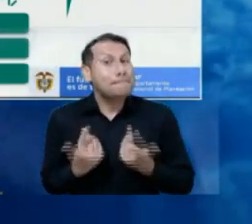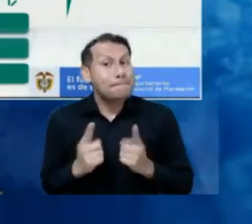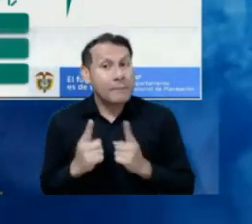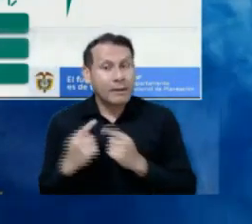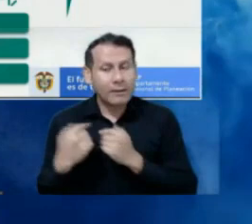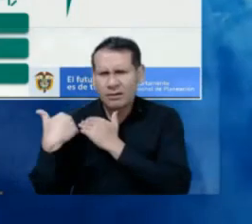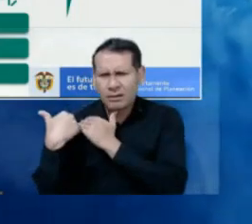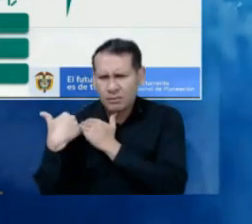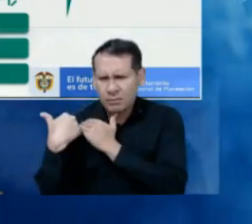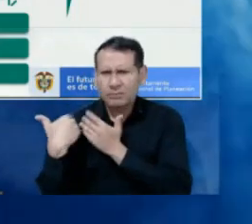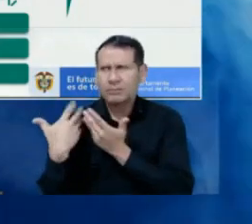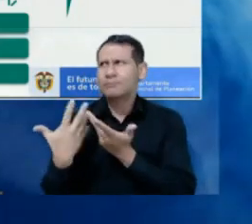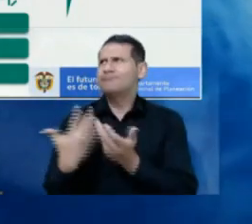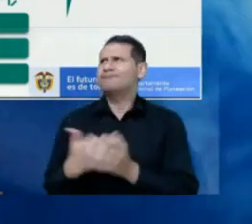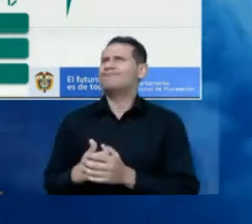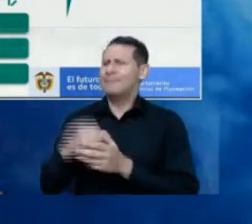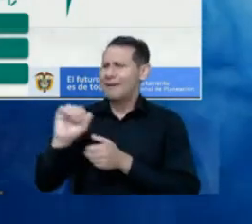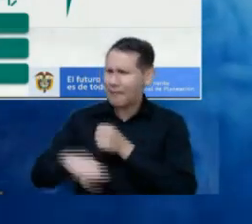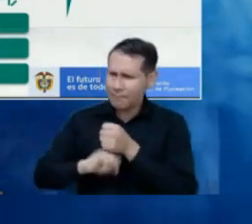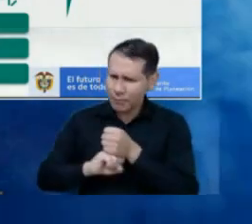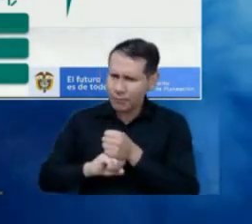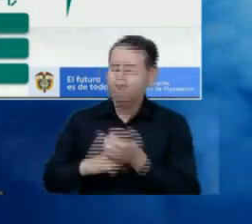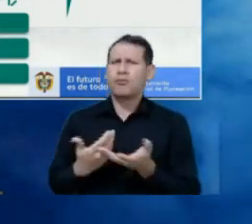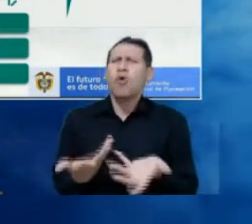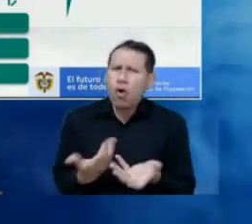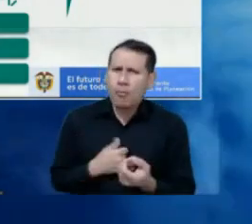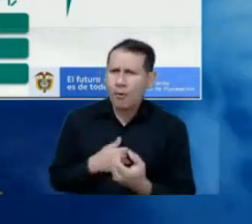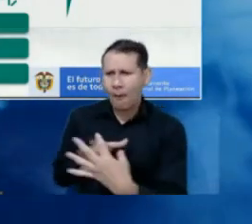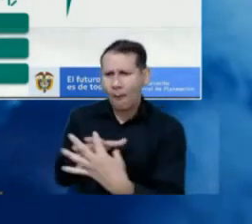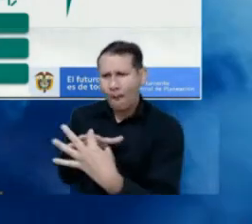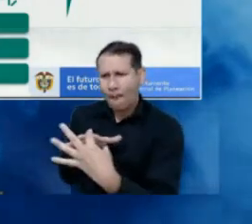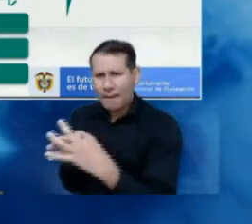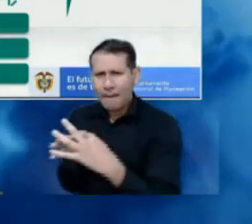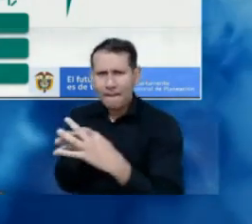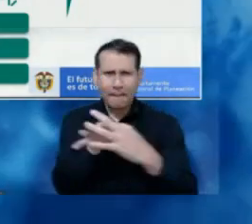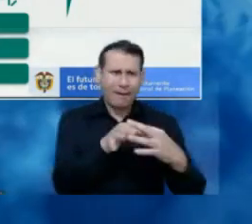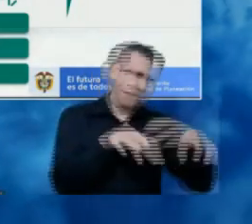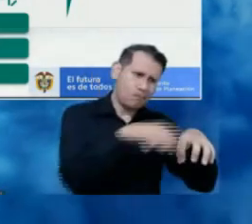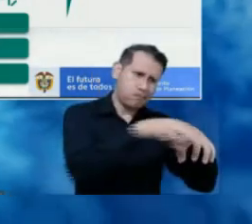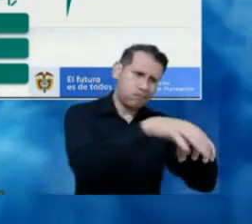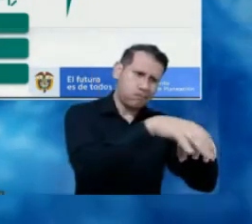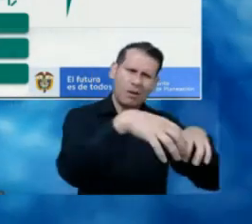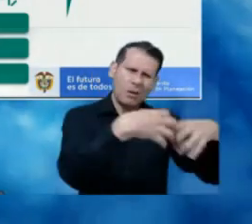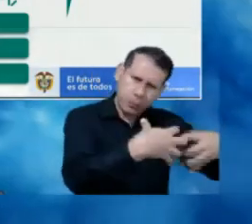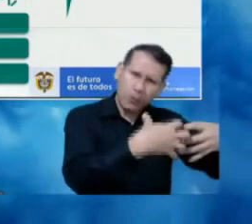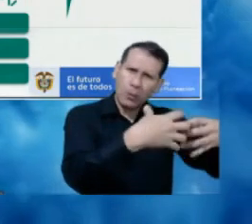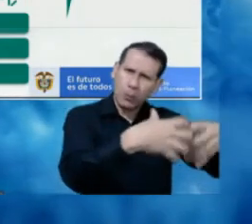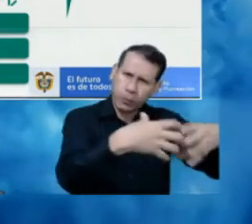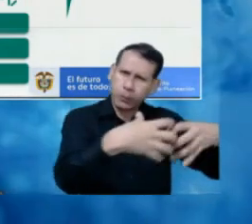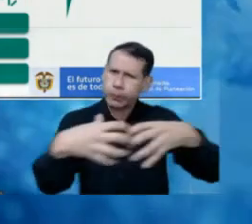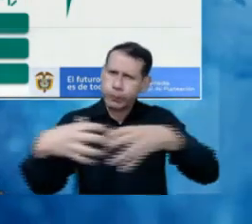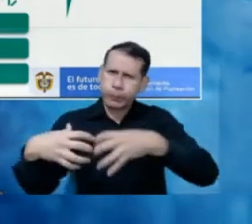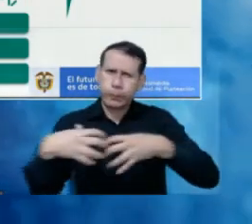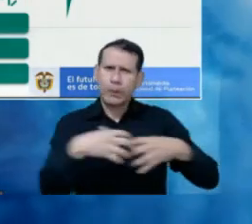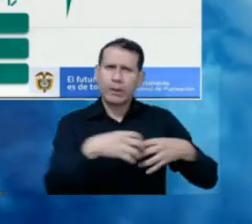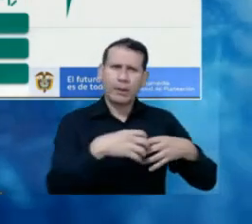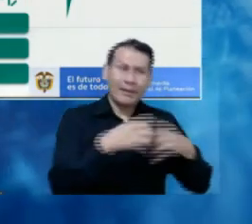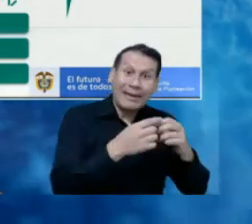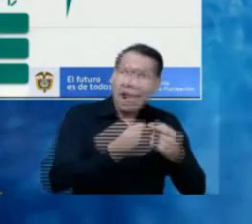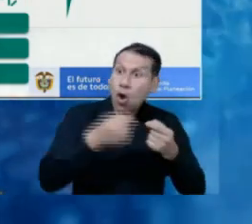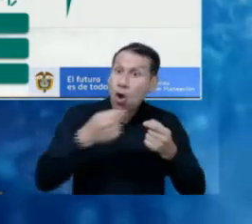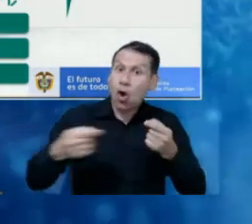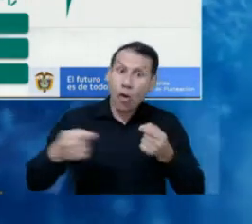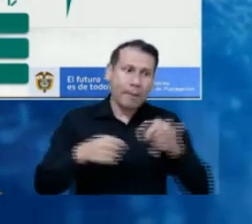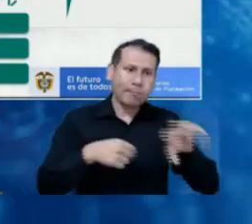of providing support, having a coordinated work with all productive sector, that is with all sectors of the